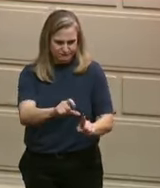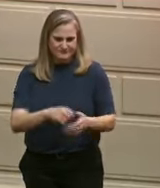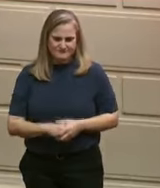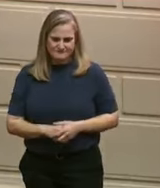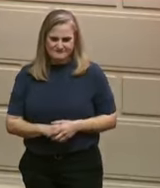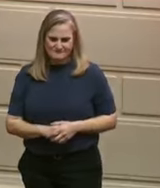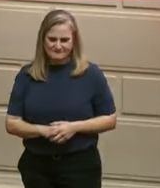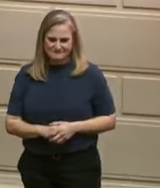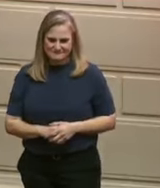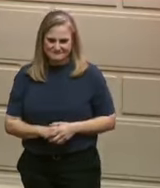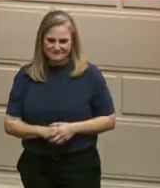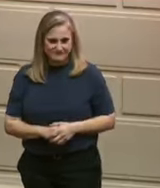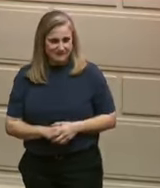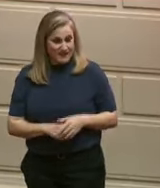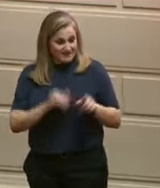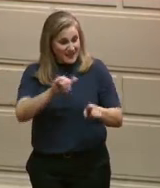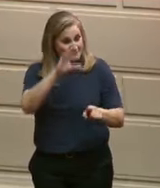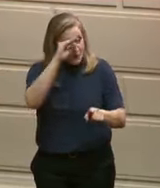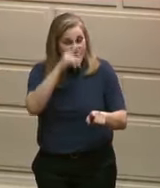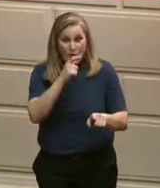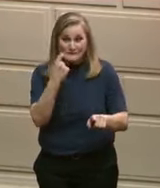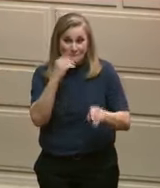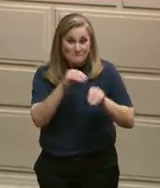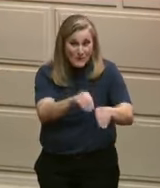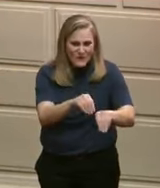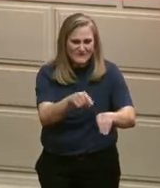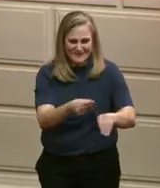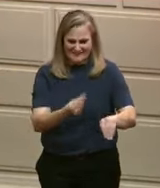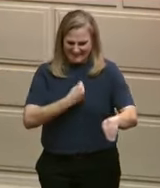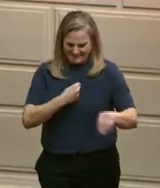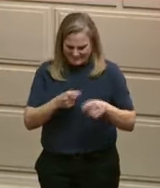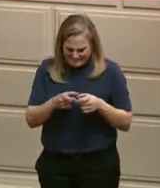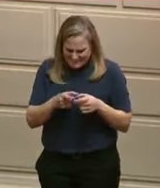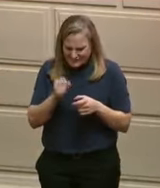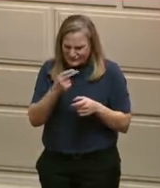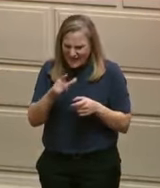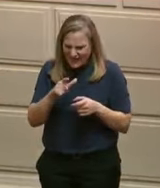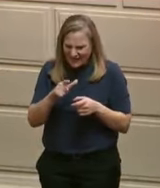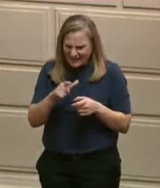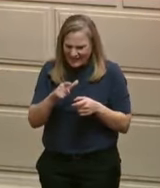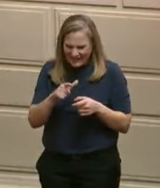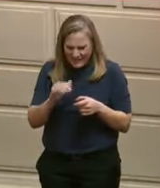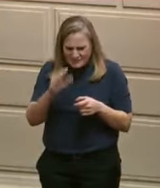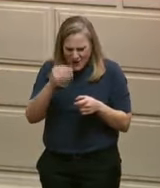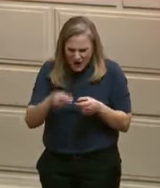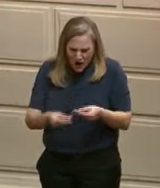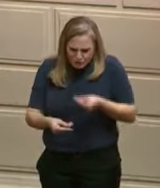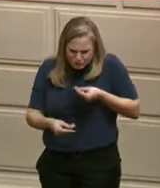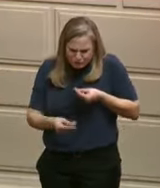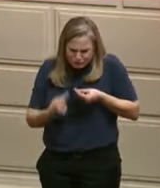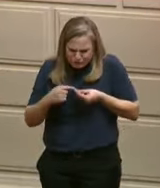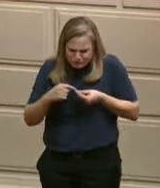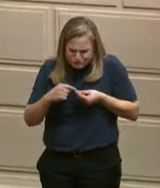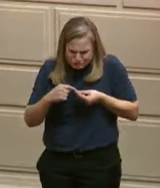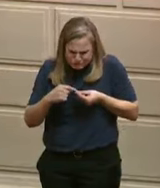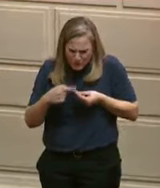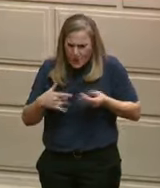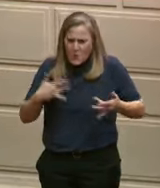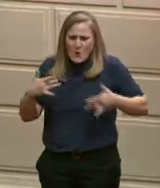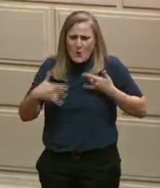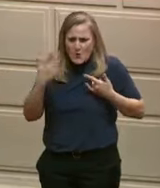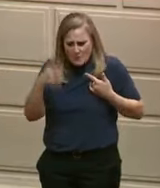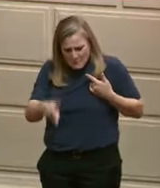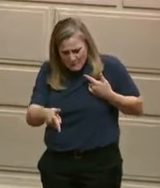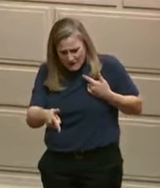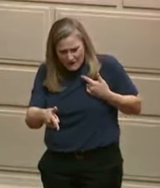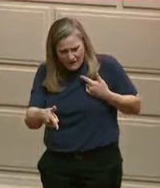it meant something to him that he was walking into his first home. And he wanted to say thank you. He actually gave me another little gift tonight, so thank